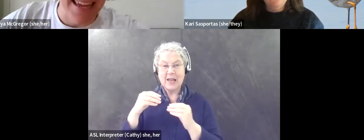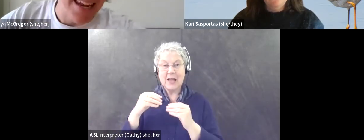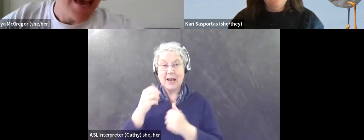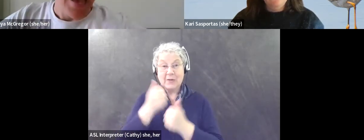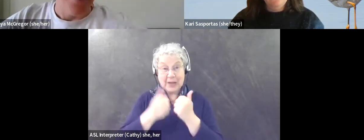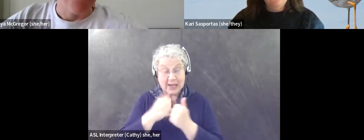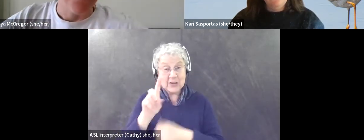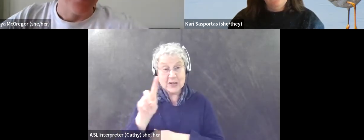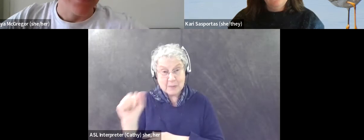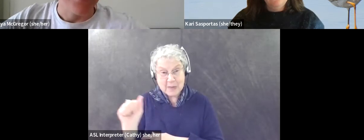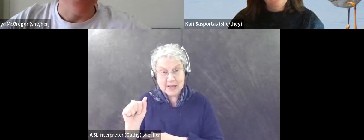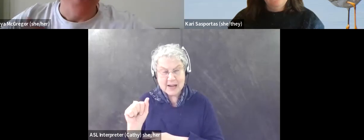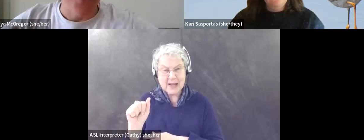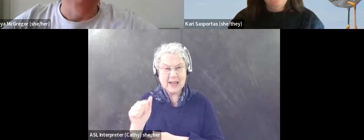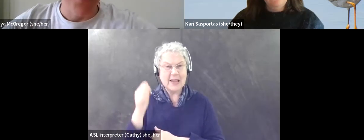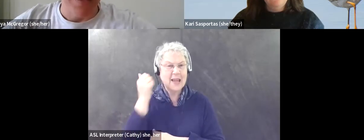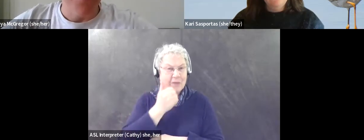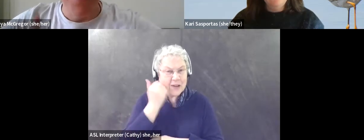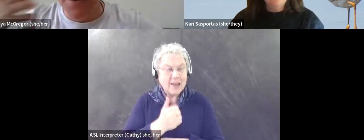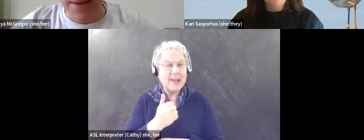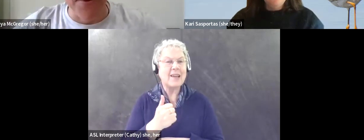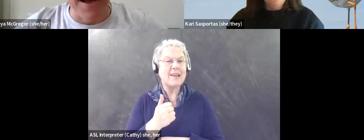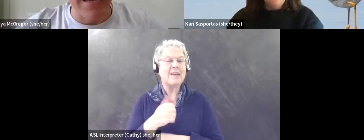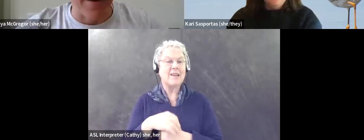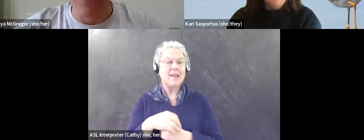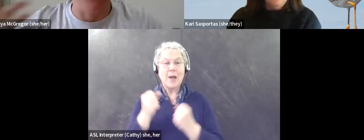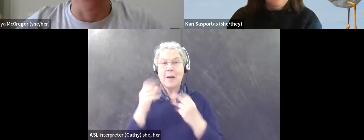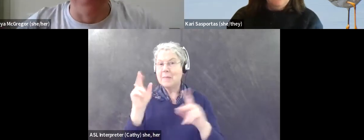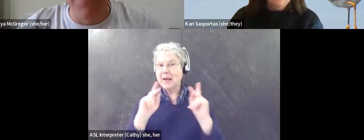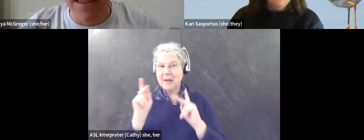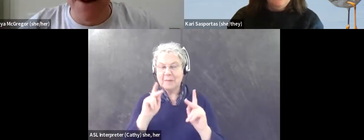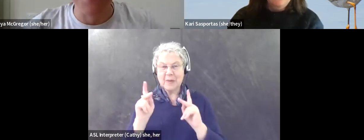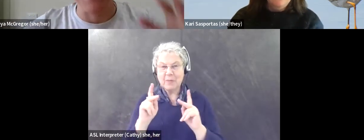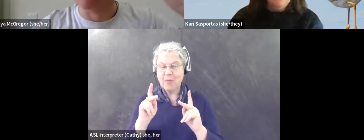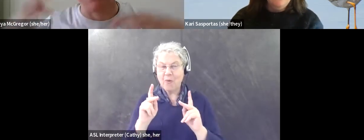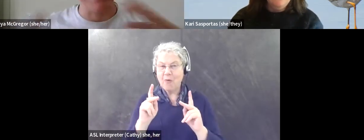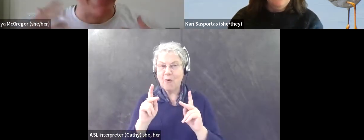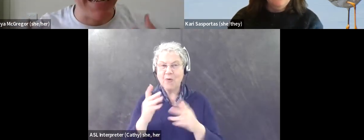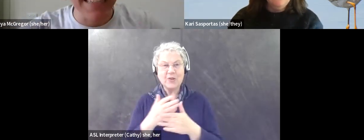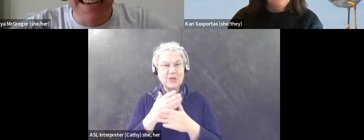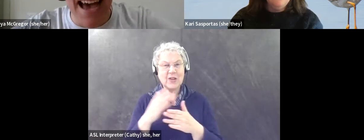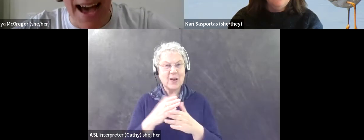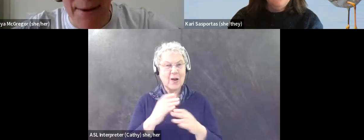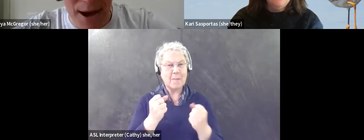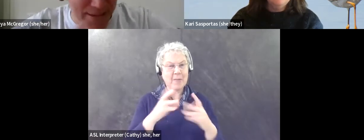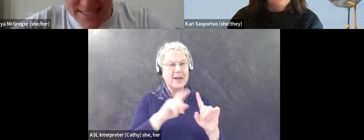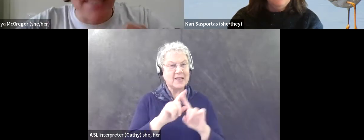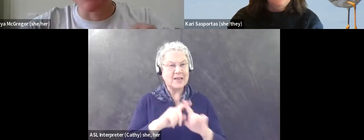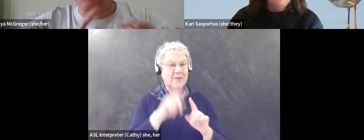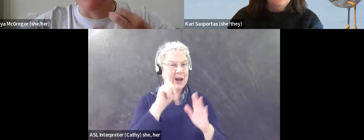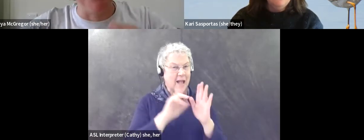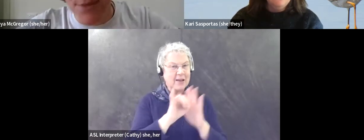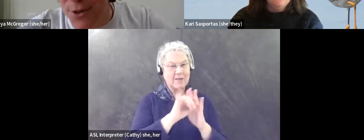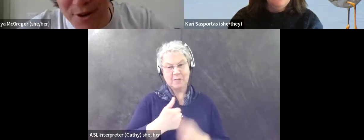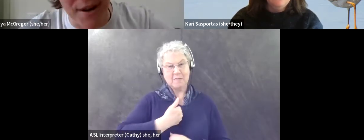disability. And, um, um, there's also many people, everybody, um, shares many identities. Um, I'm a